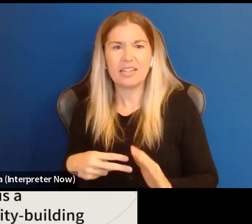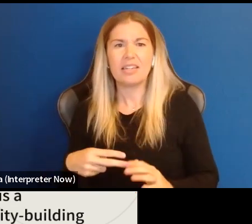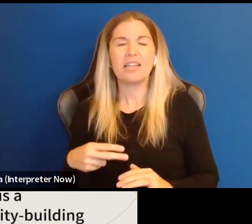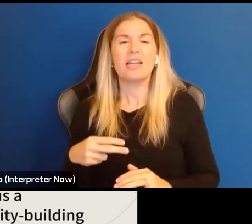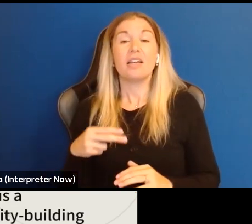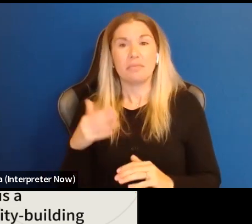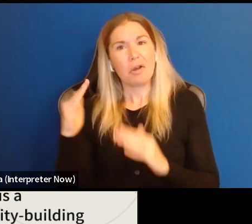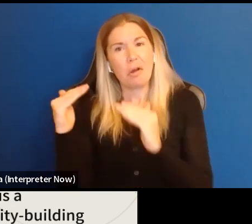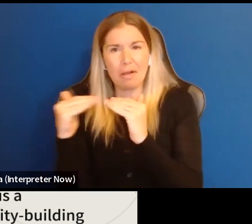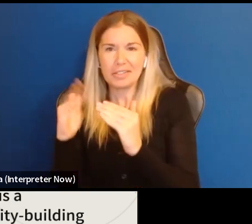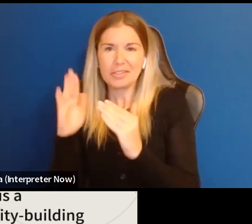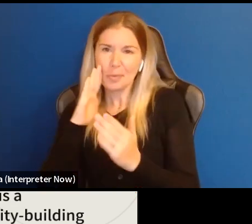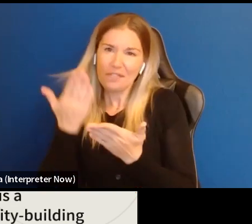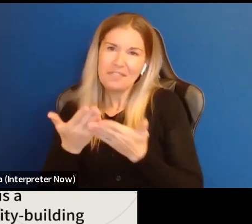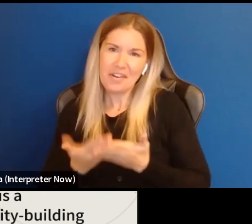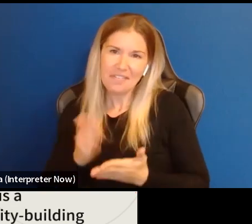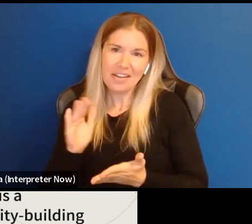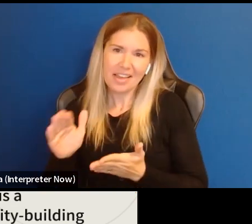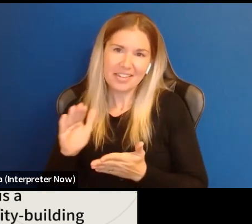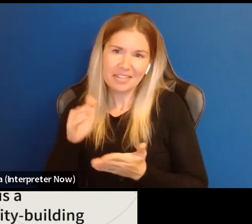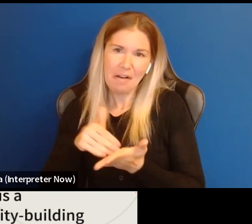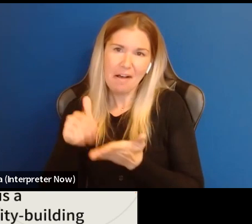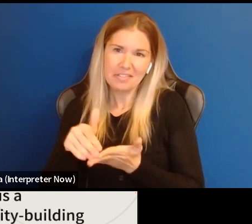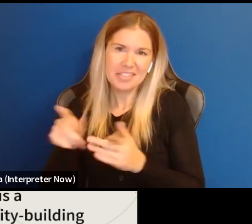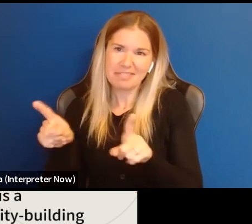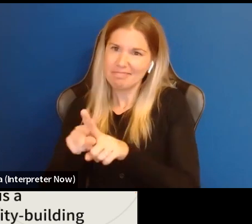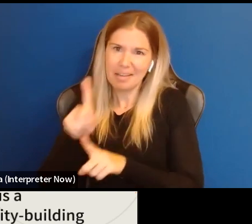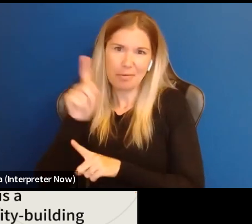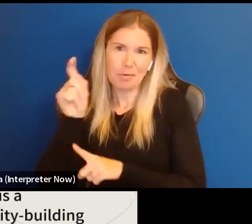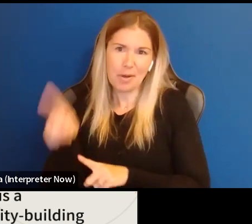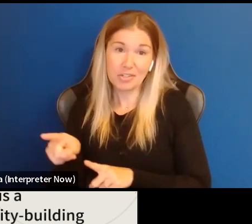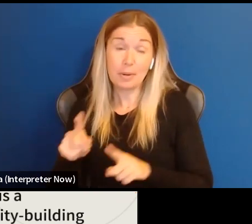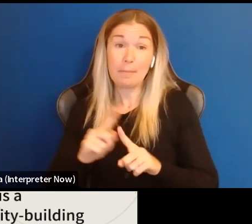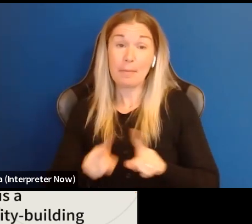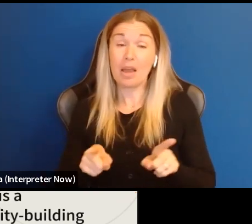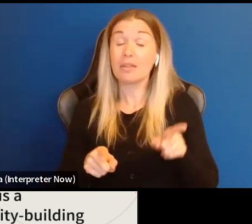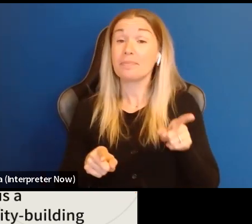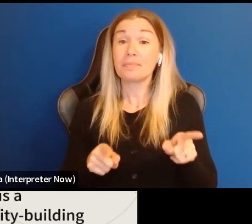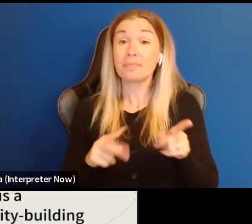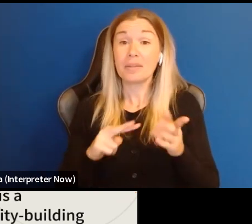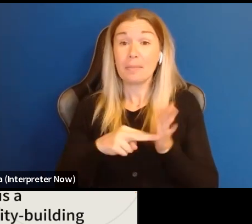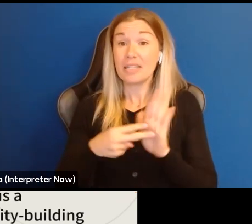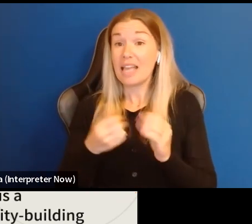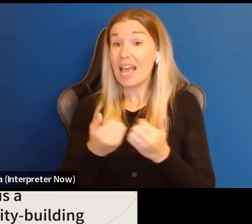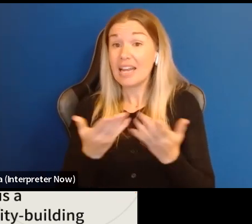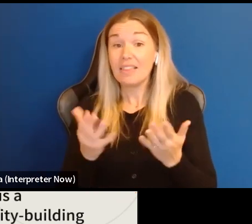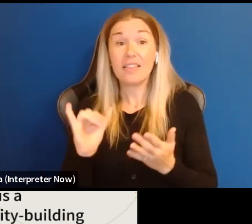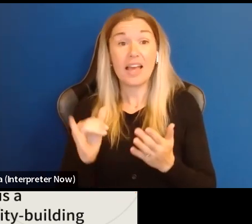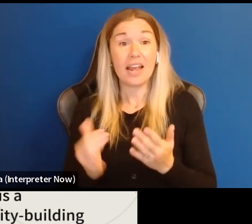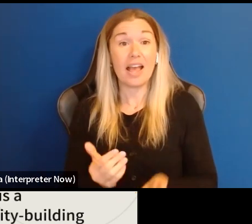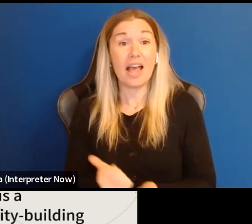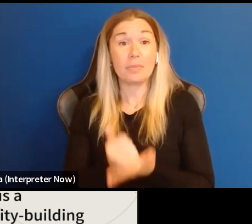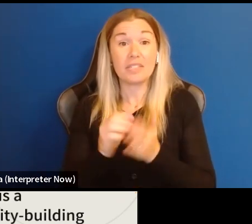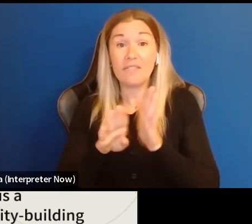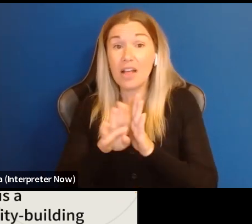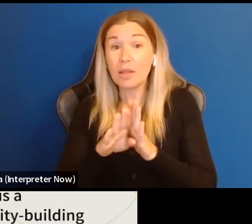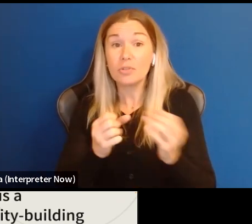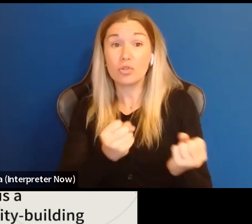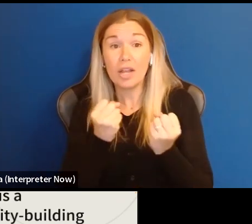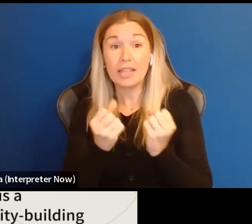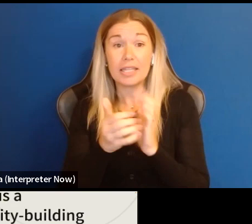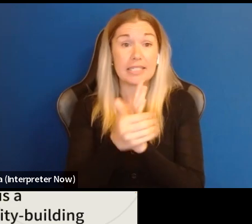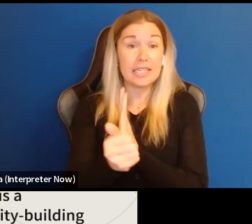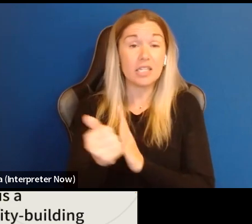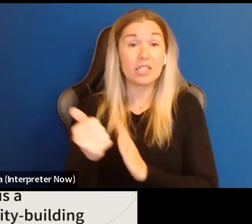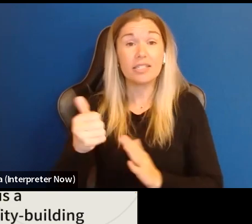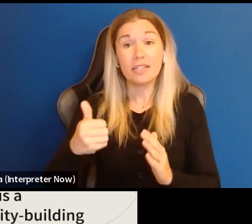can verify. But a capacity building project is really anything that helps develop or strengthen the skills, instincts, abilities,